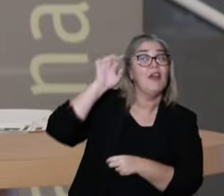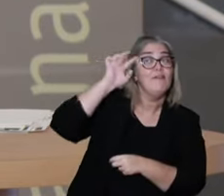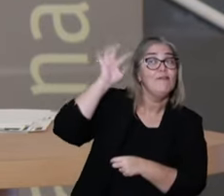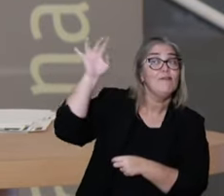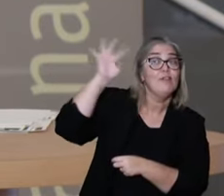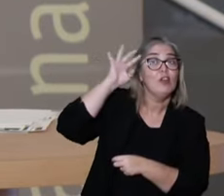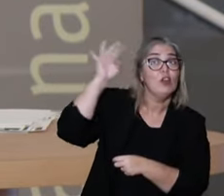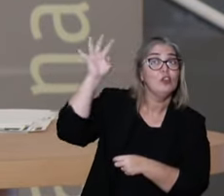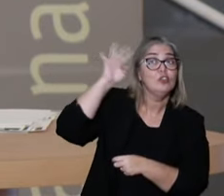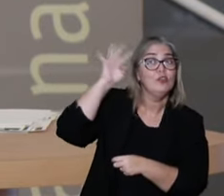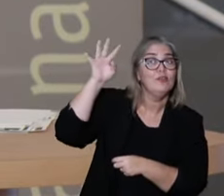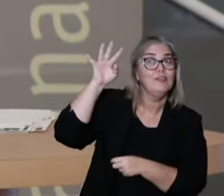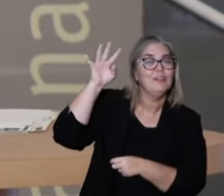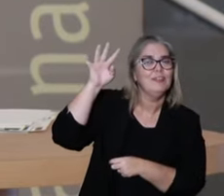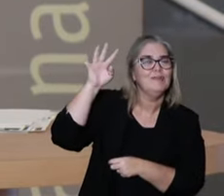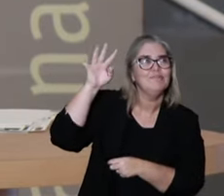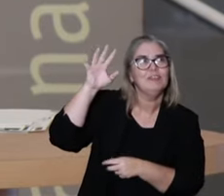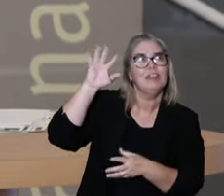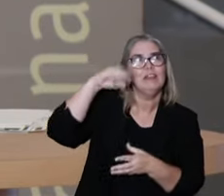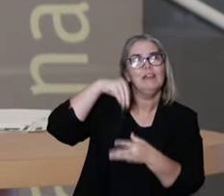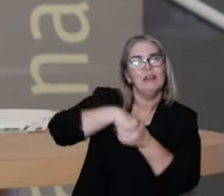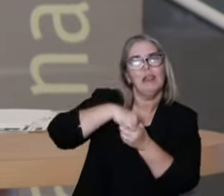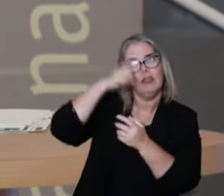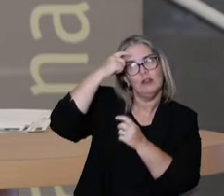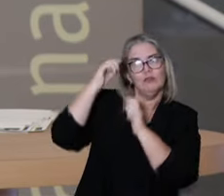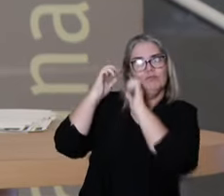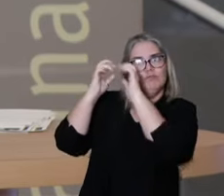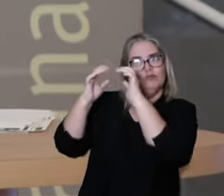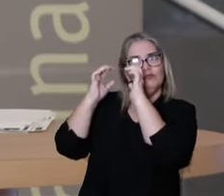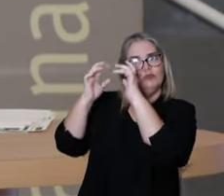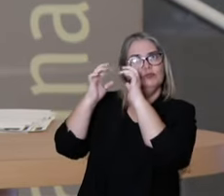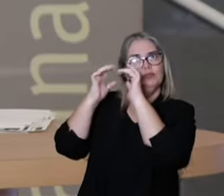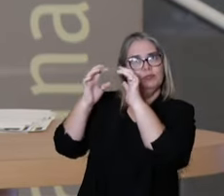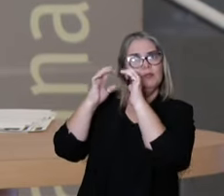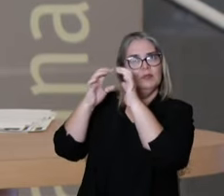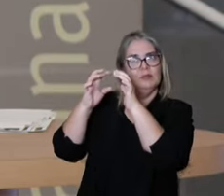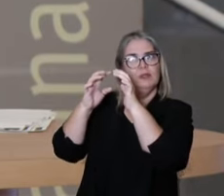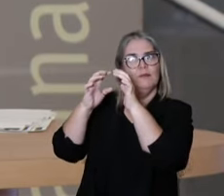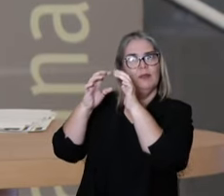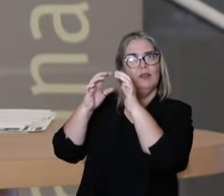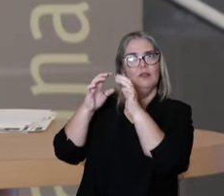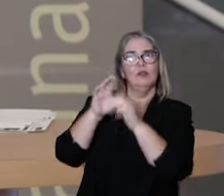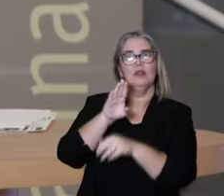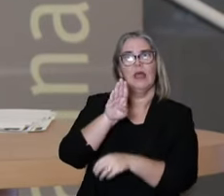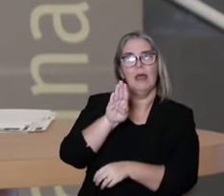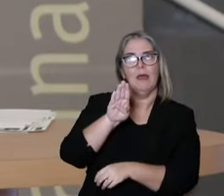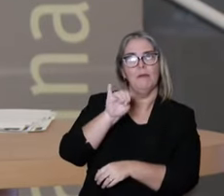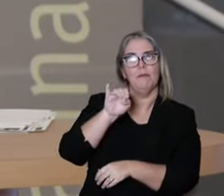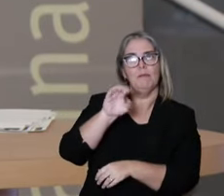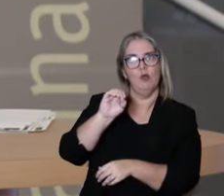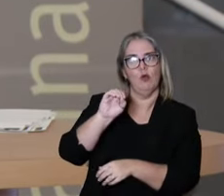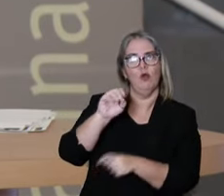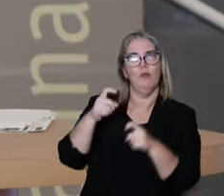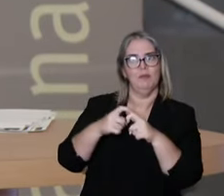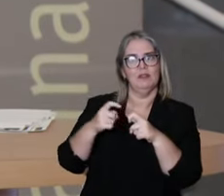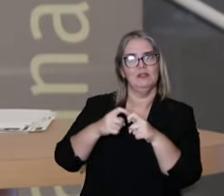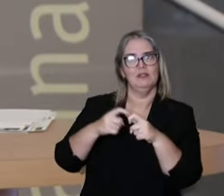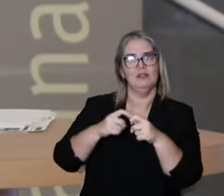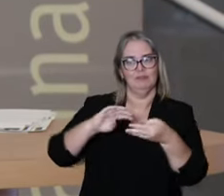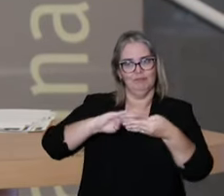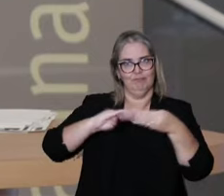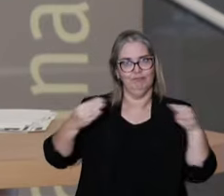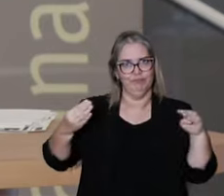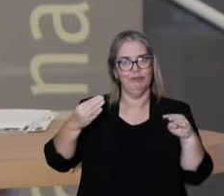with the philosophical fundament that fits the thinking of biomedicine.